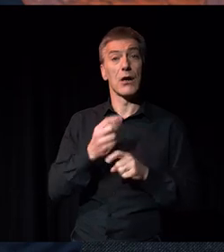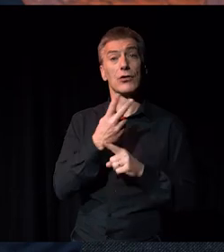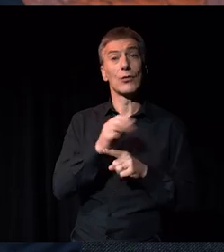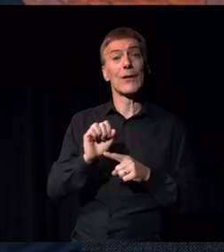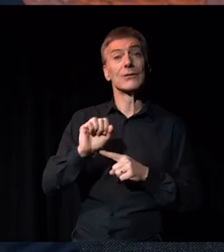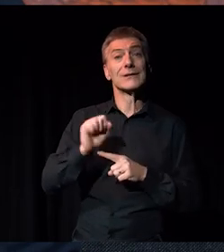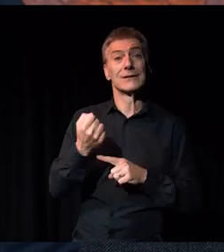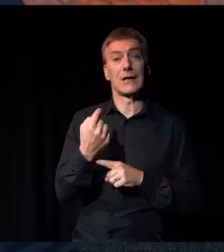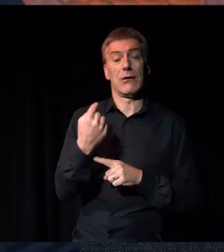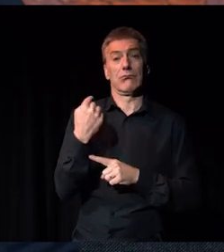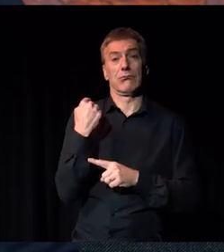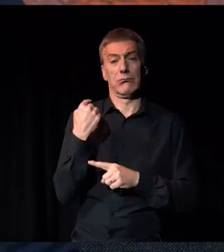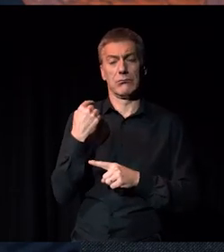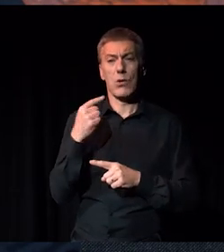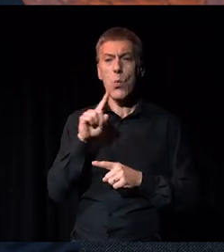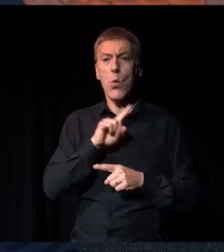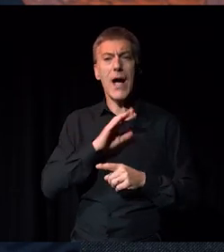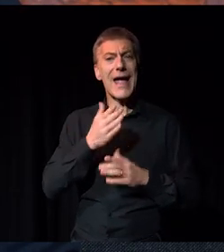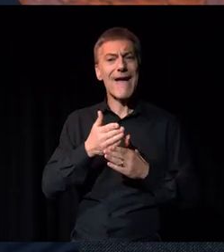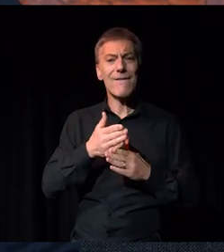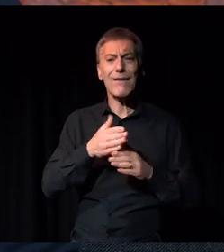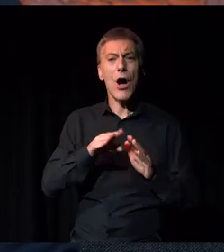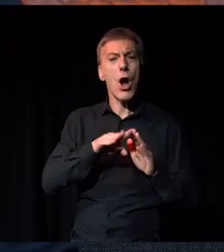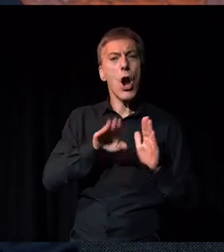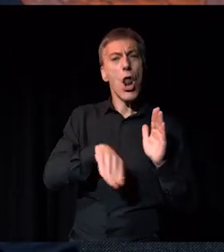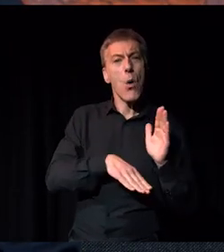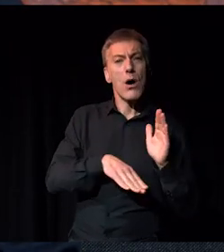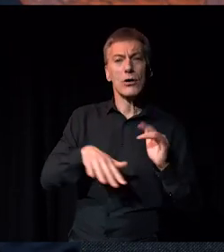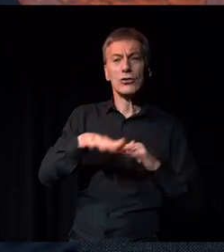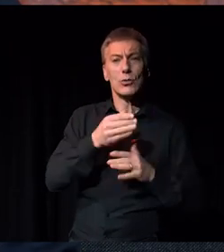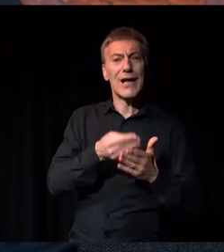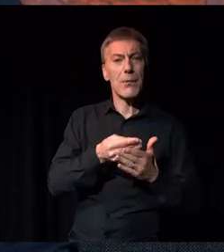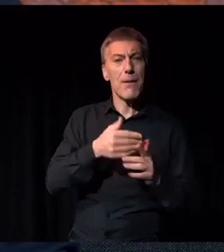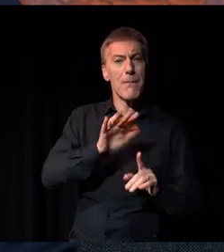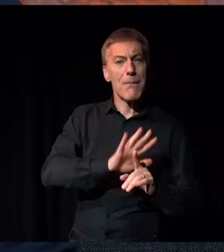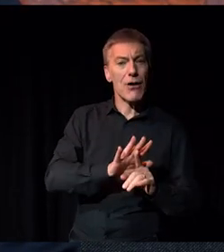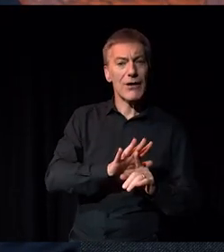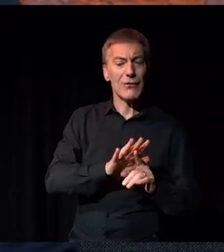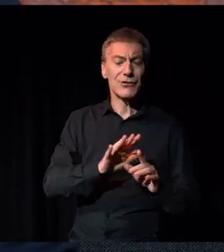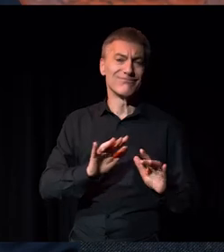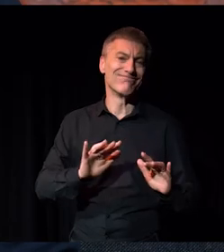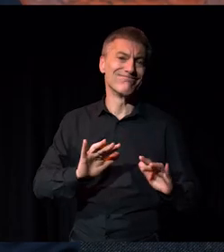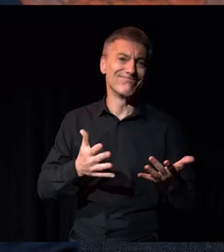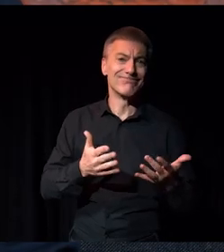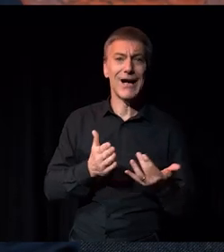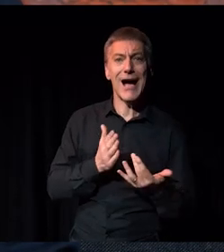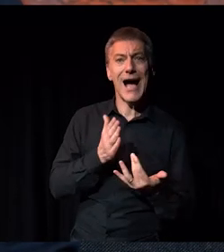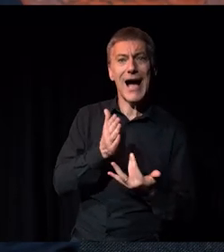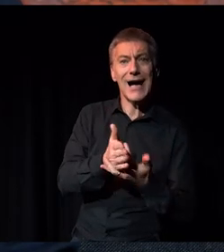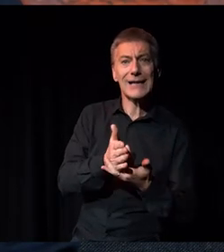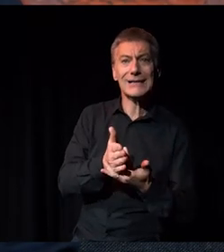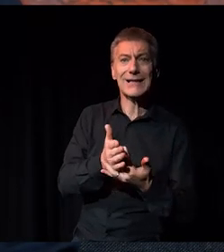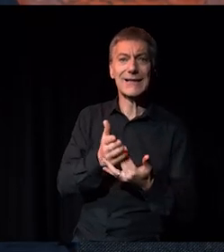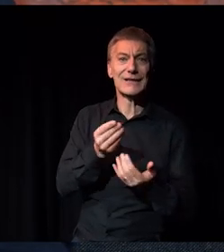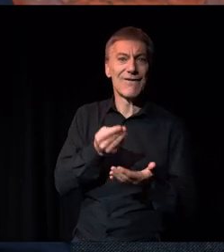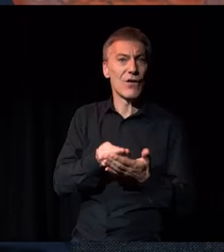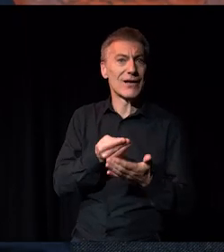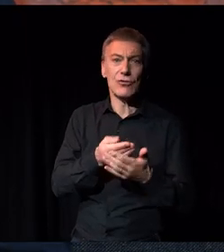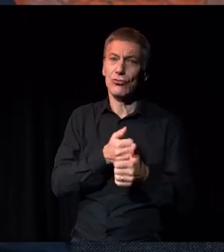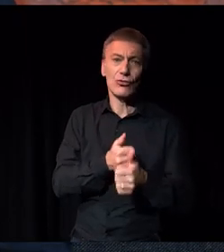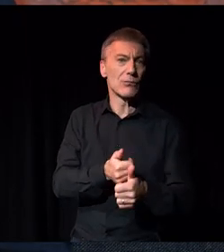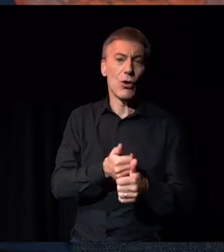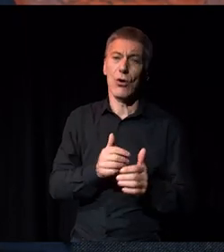by those from lower socioeconomic backgrounds, those who don't have access to financial